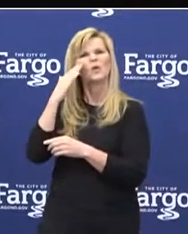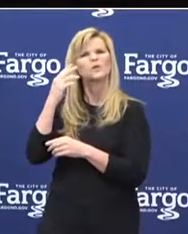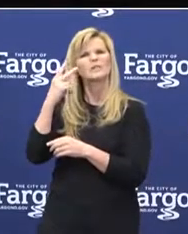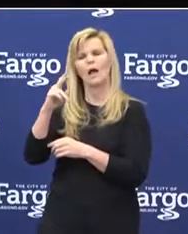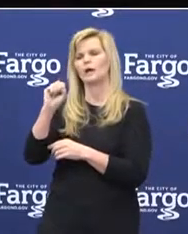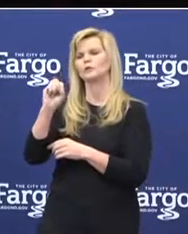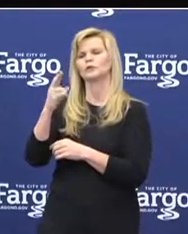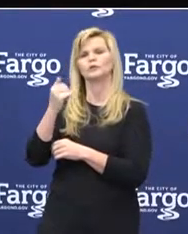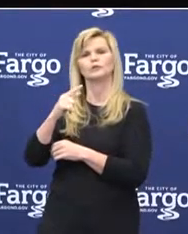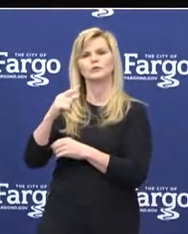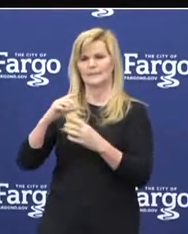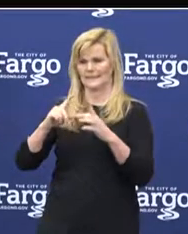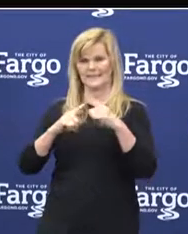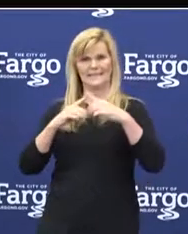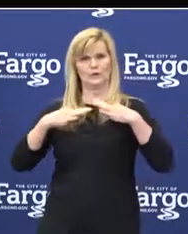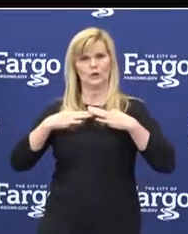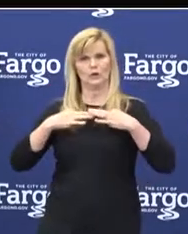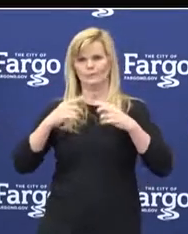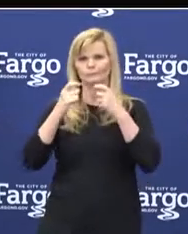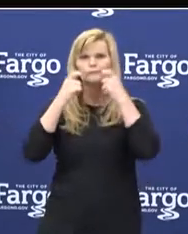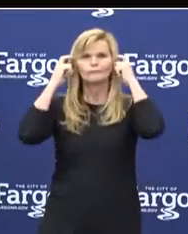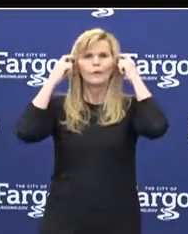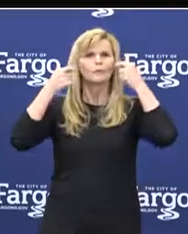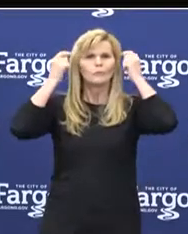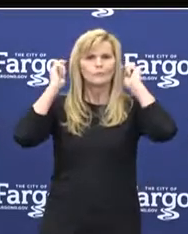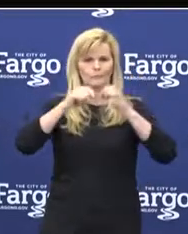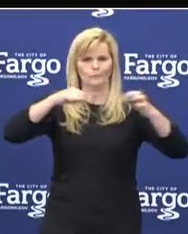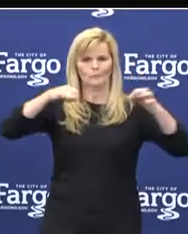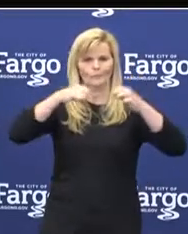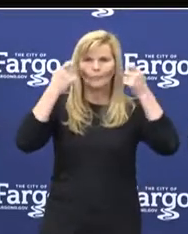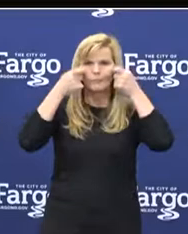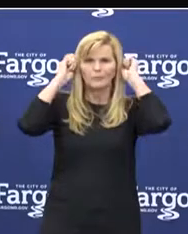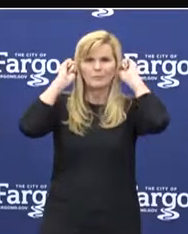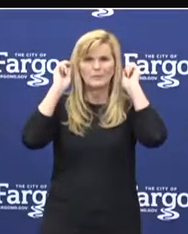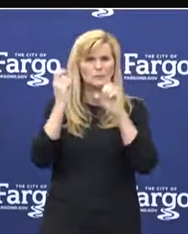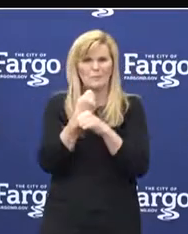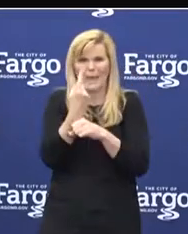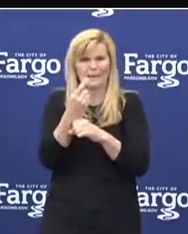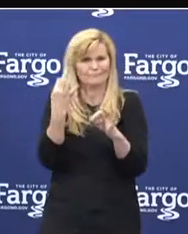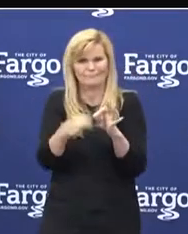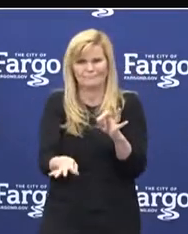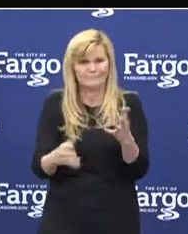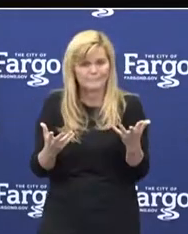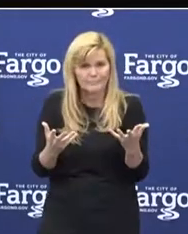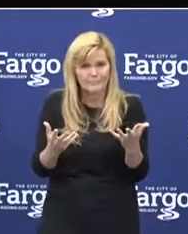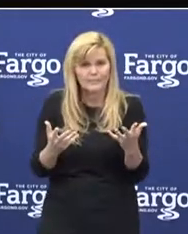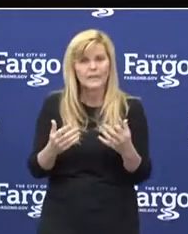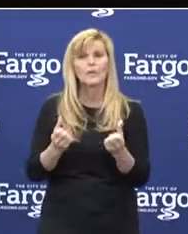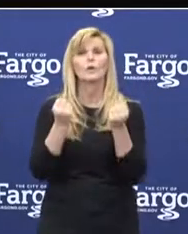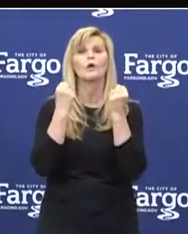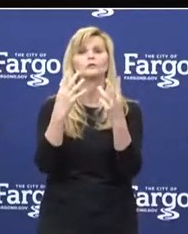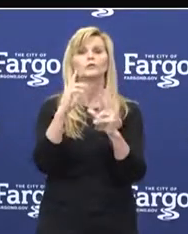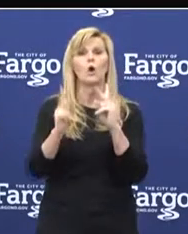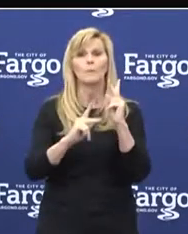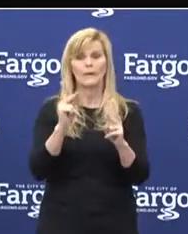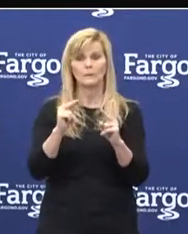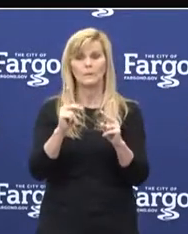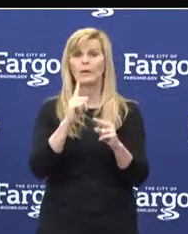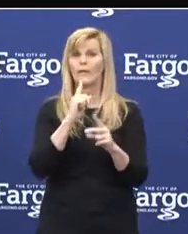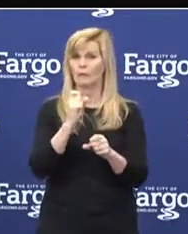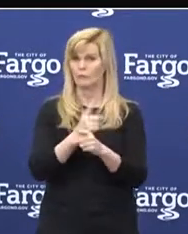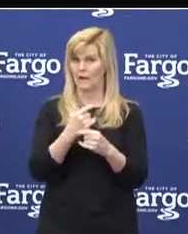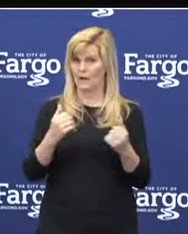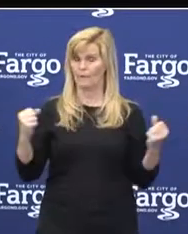a T-shirt and two rubber bands is all you really need to make a mask. I know there are so many people who are frightened,